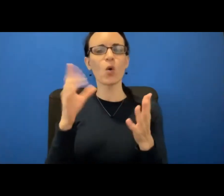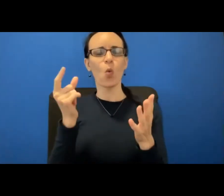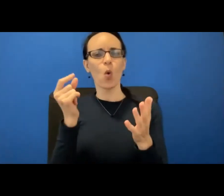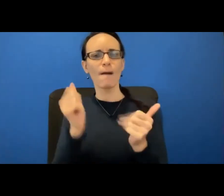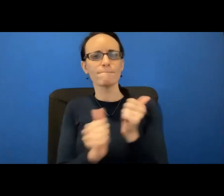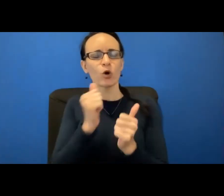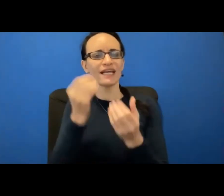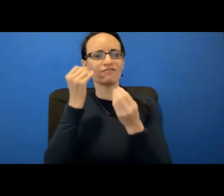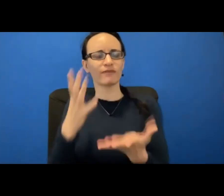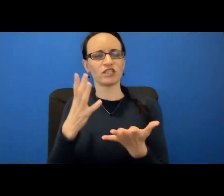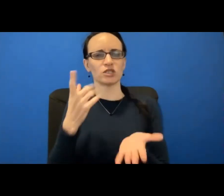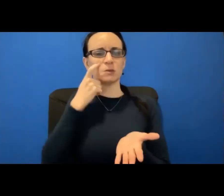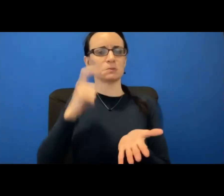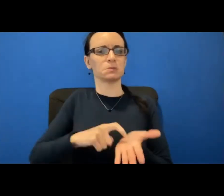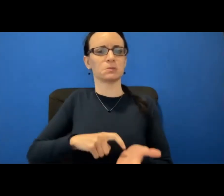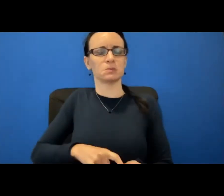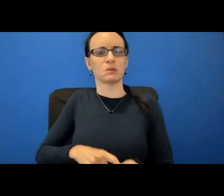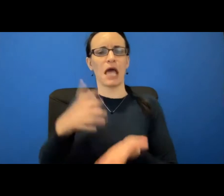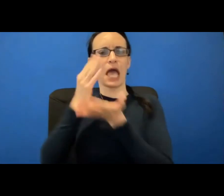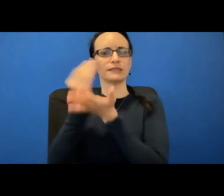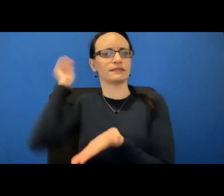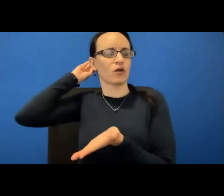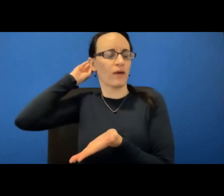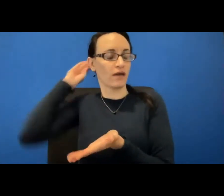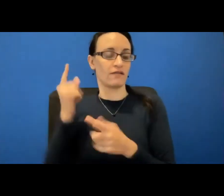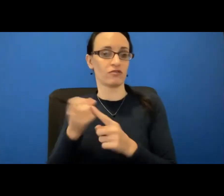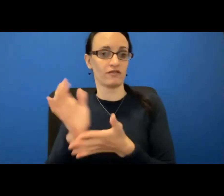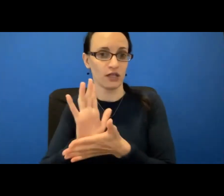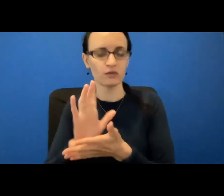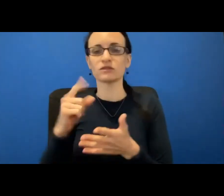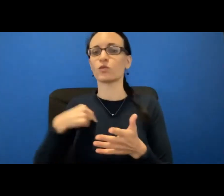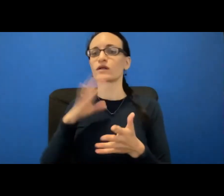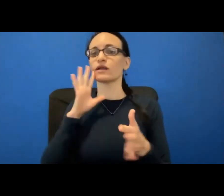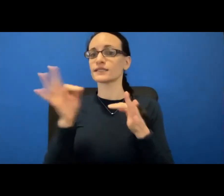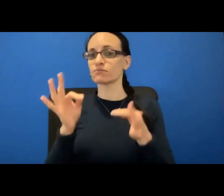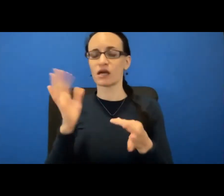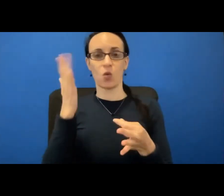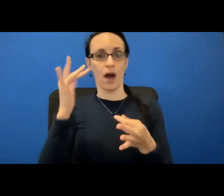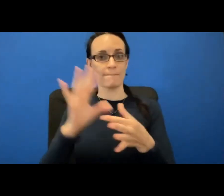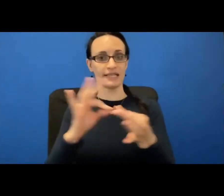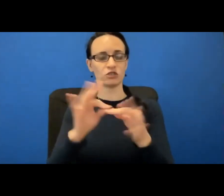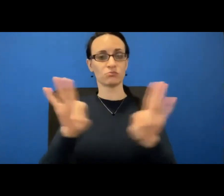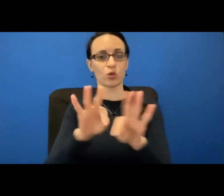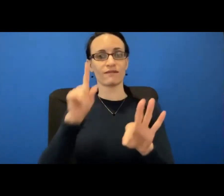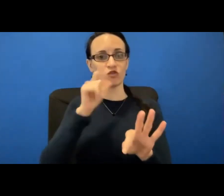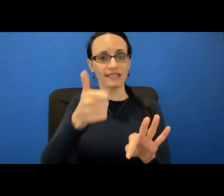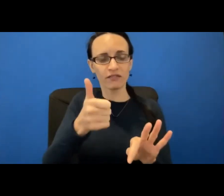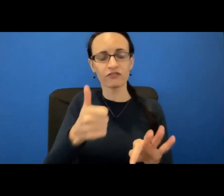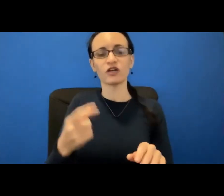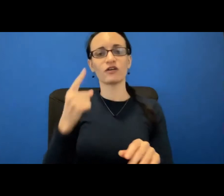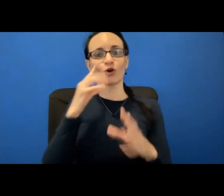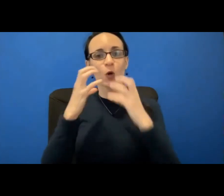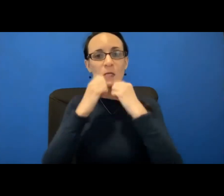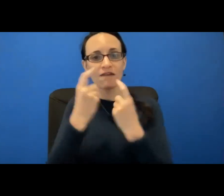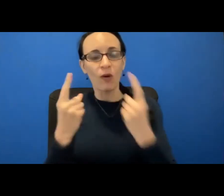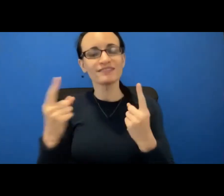And we're also going to discuss why these messages are so vital, not only for you, but also to share with your loved ones and with your friends. Before